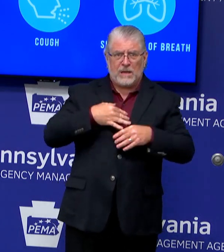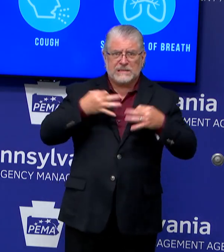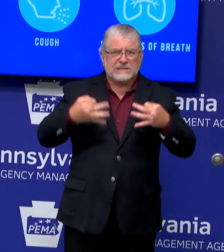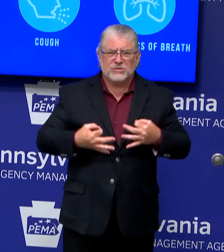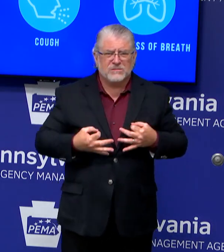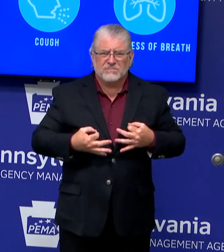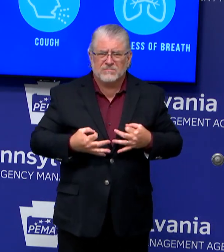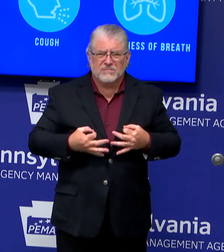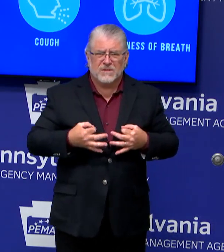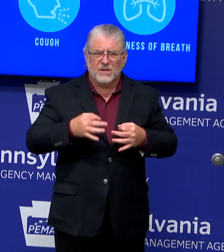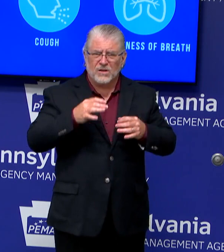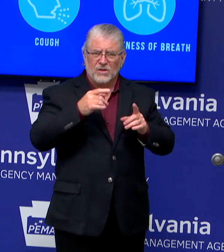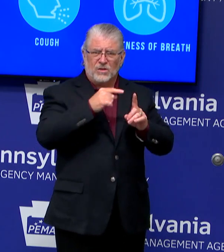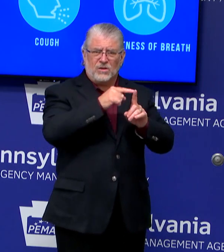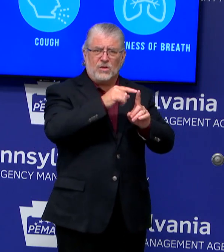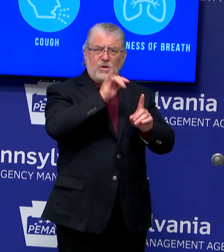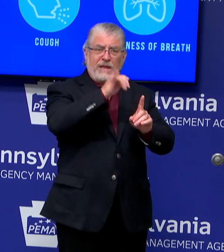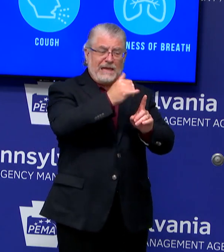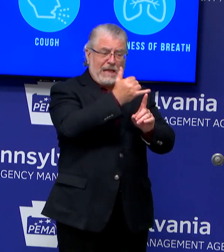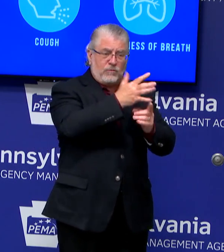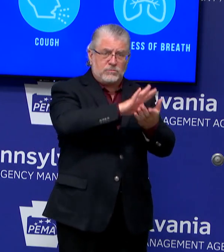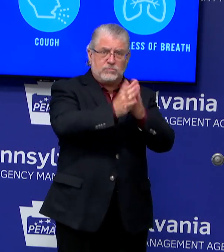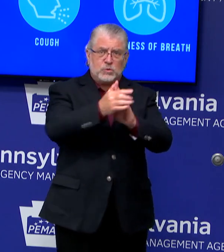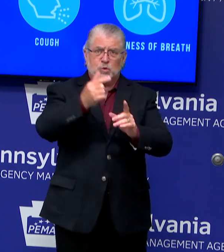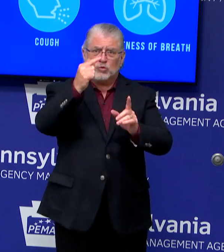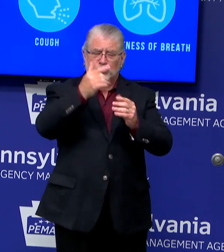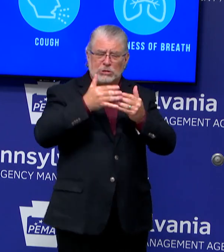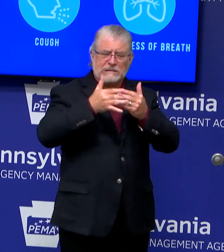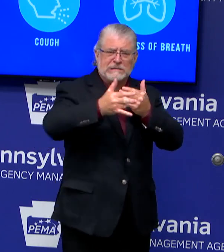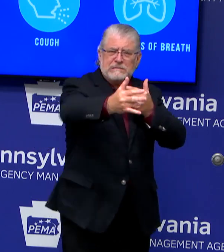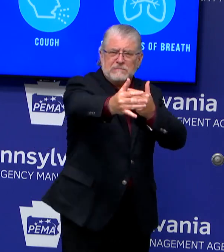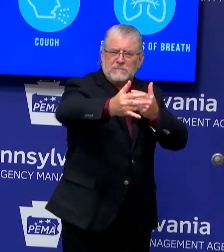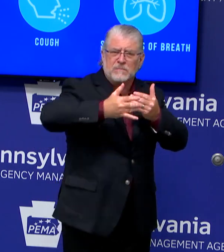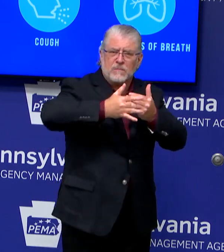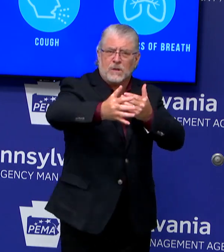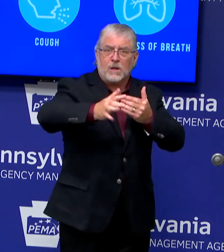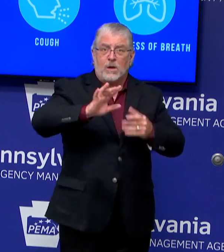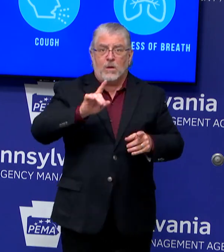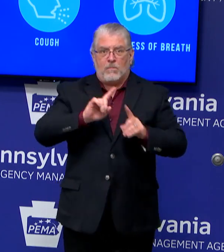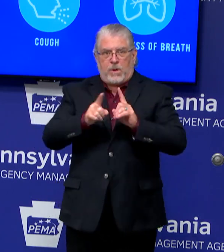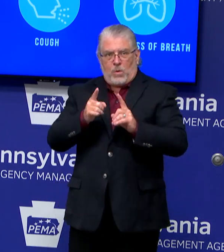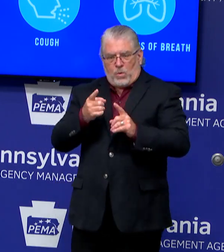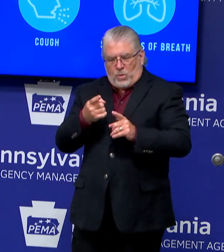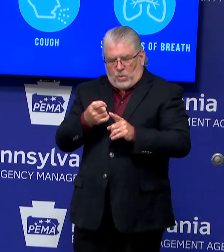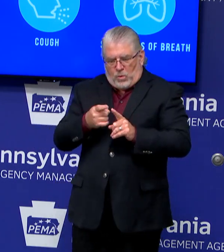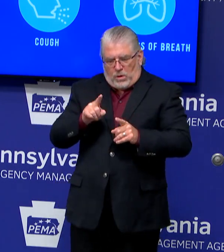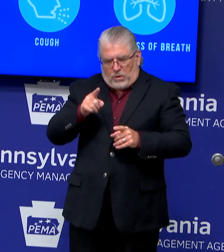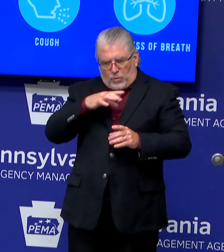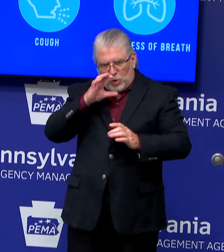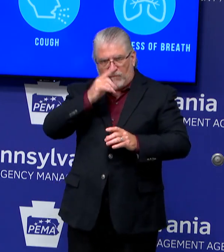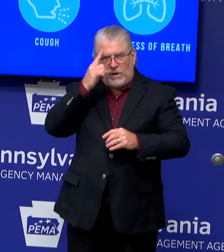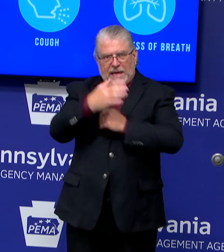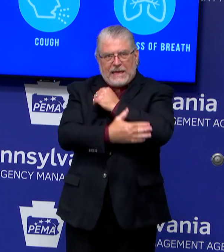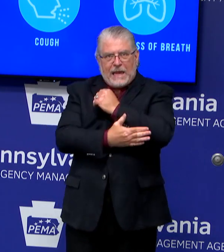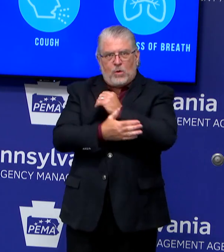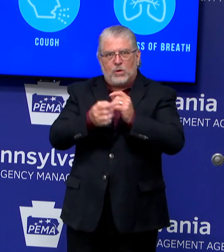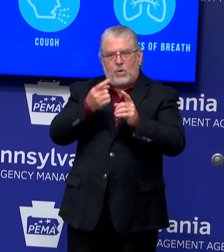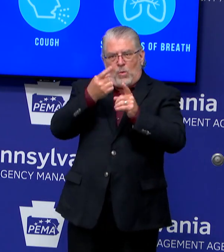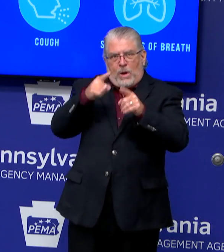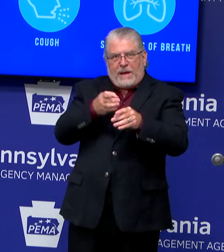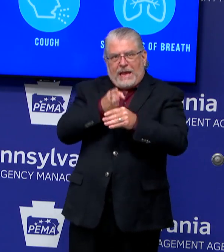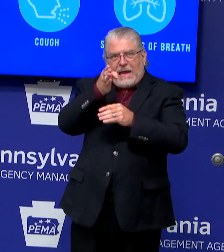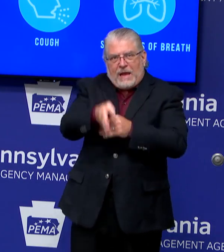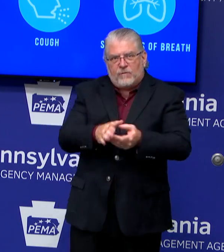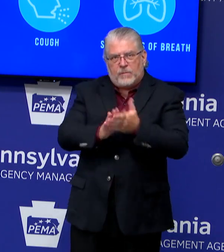in June. What we want to know is what has the county been doing since it went yellow? Since it's gone yellow, and especially in the last